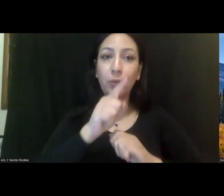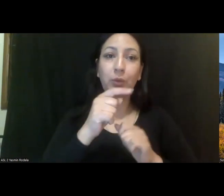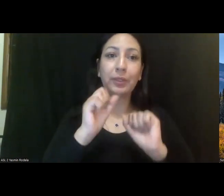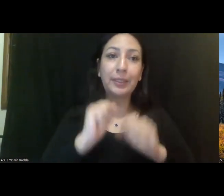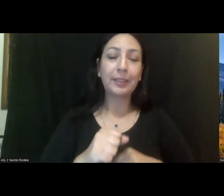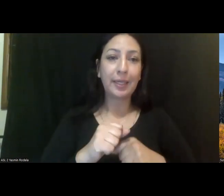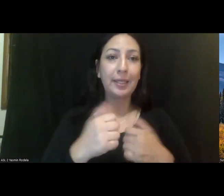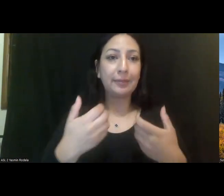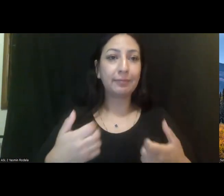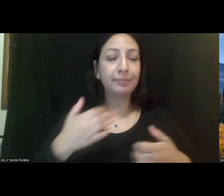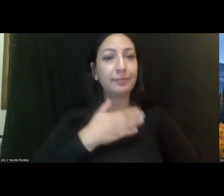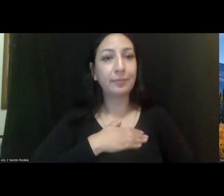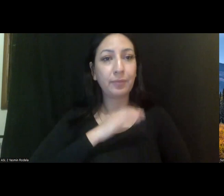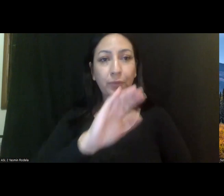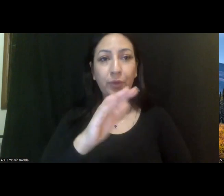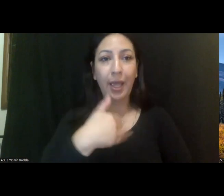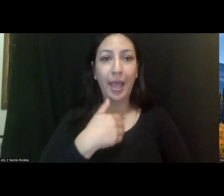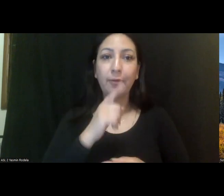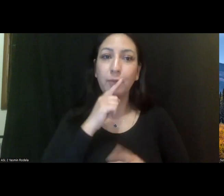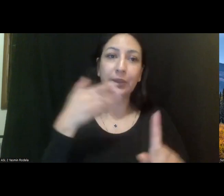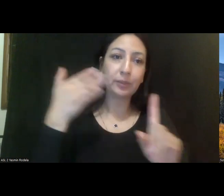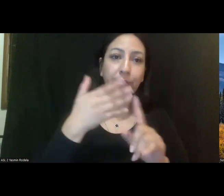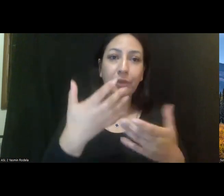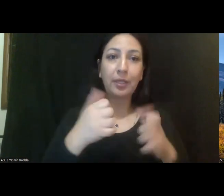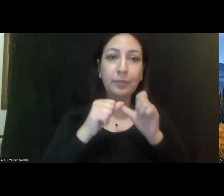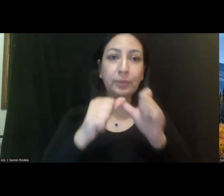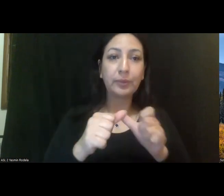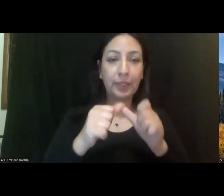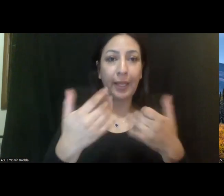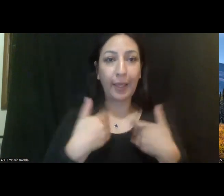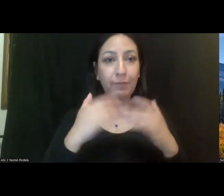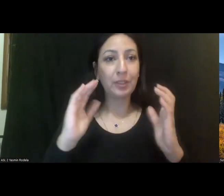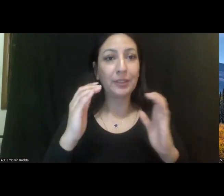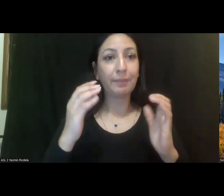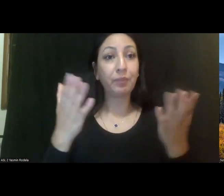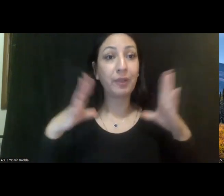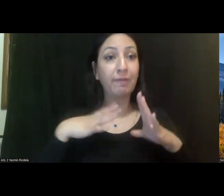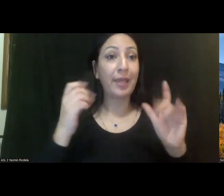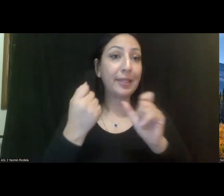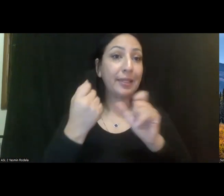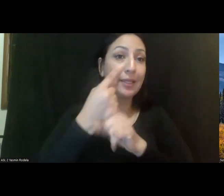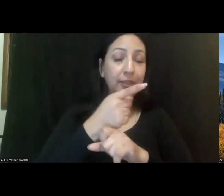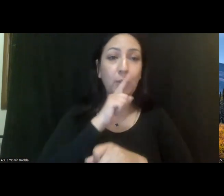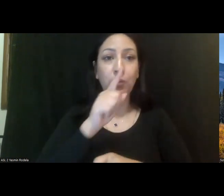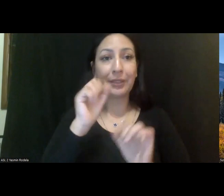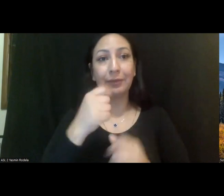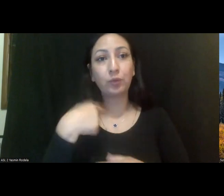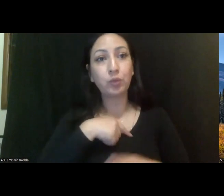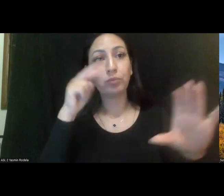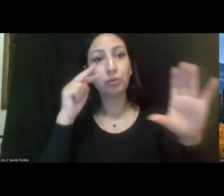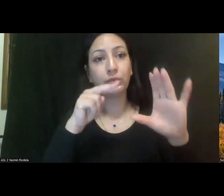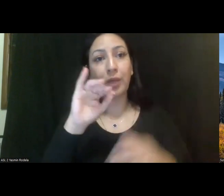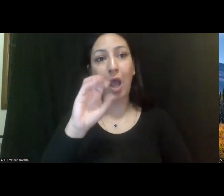foundation partners, have committed to doing a similar event next year. We're tentatively looking at October